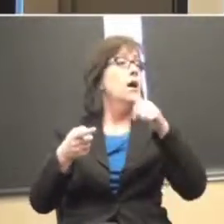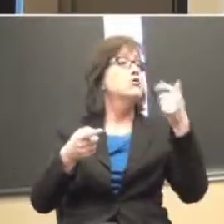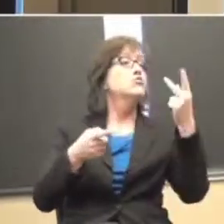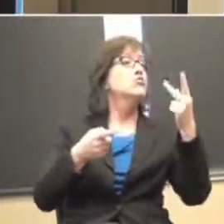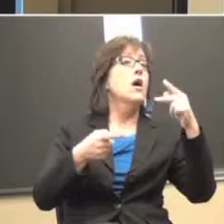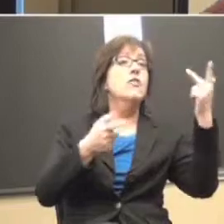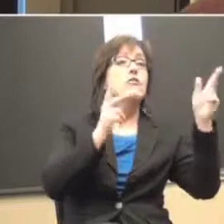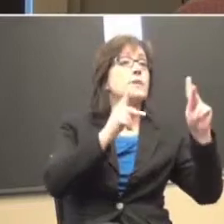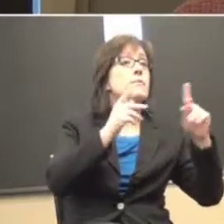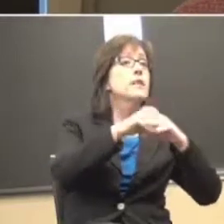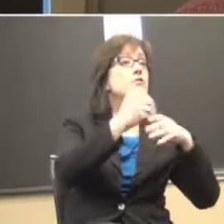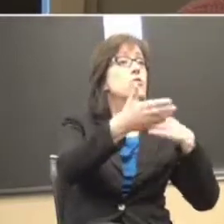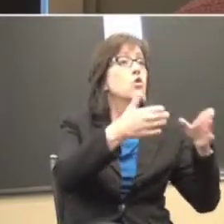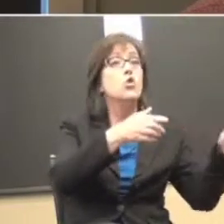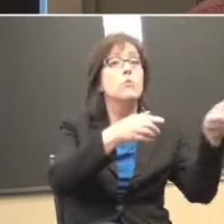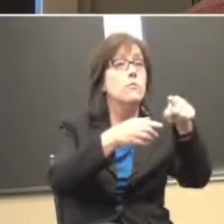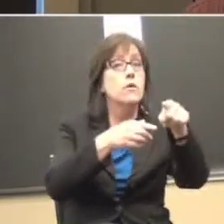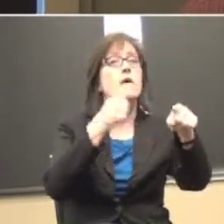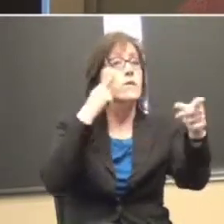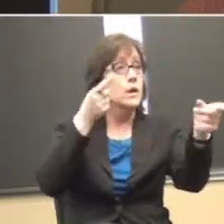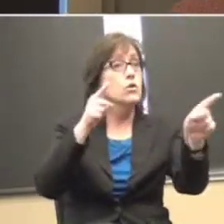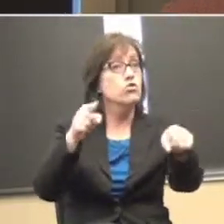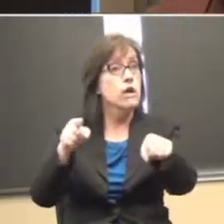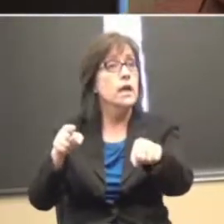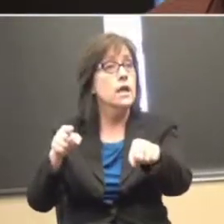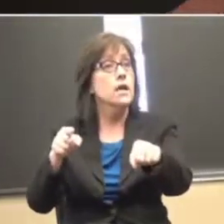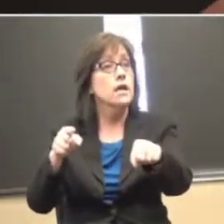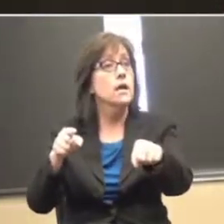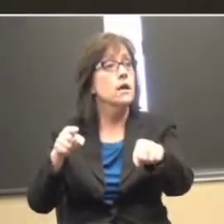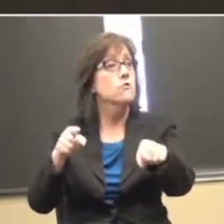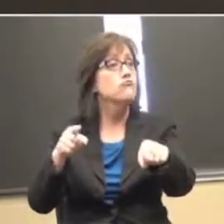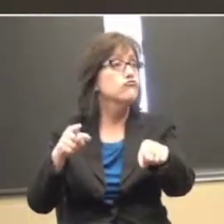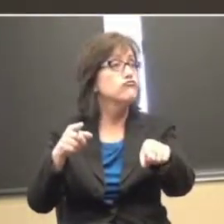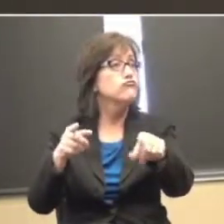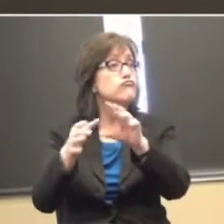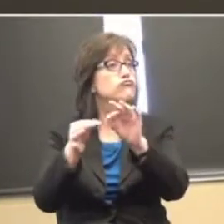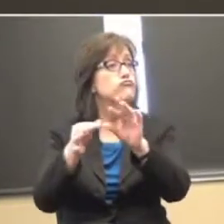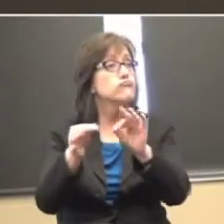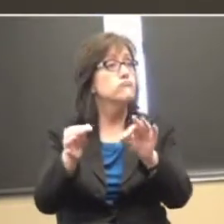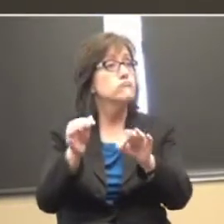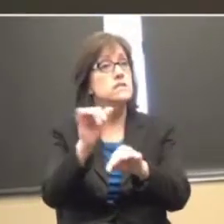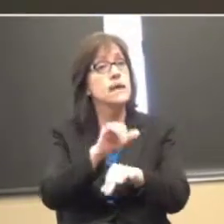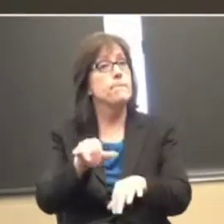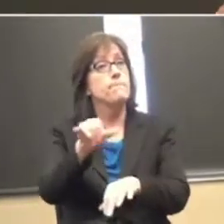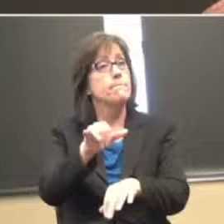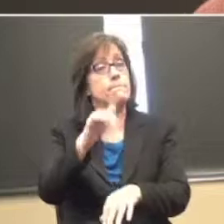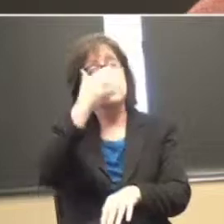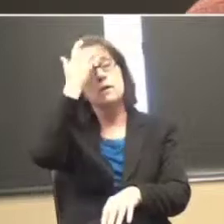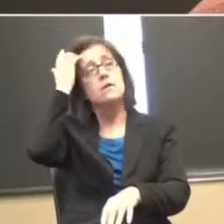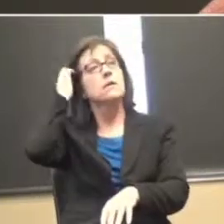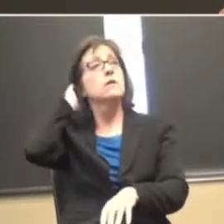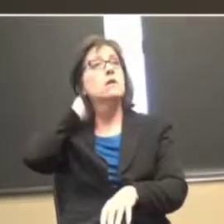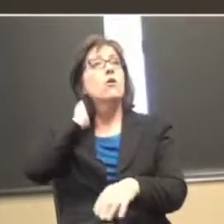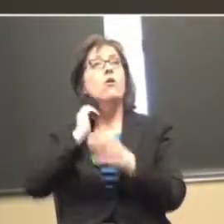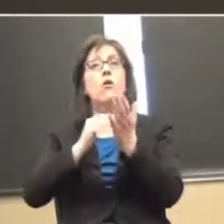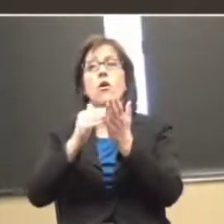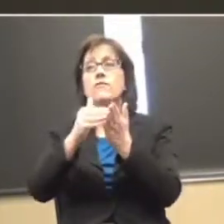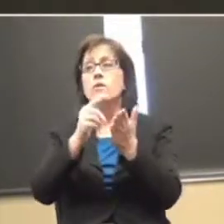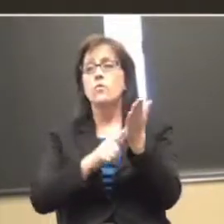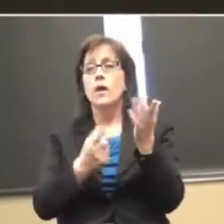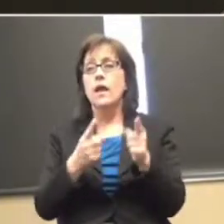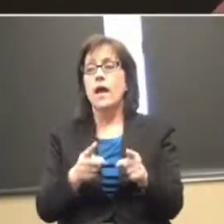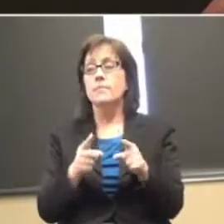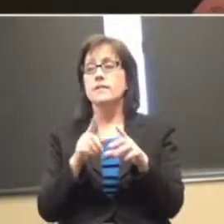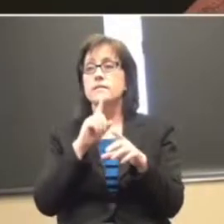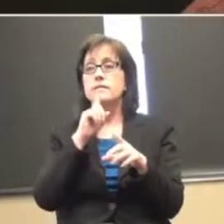I would get a relatively close statement. One of the other things that oftentimes happens in this system may